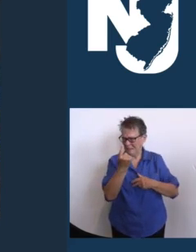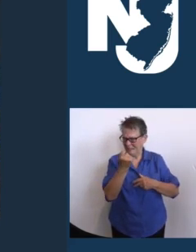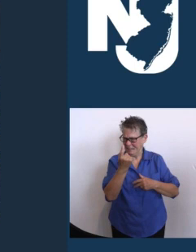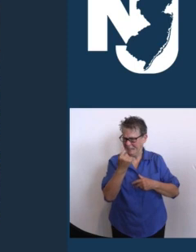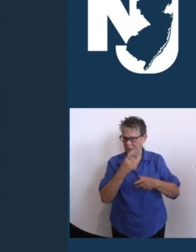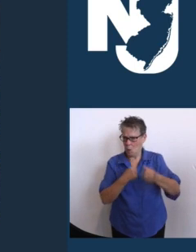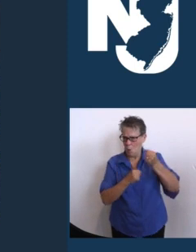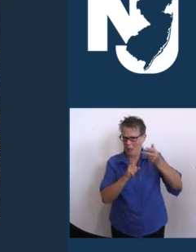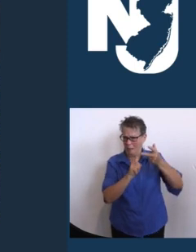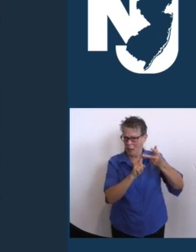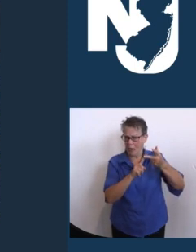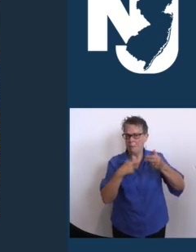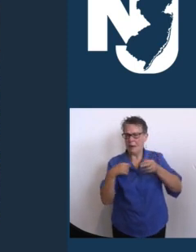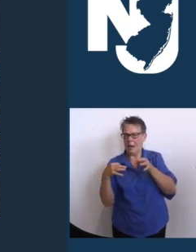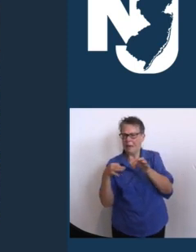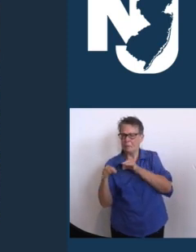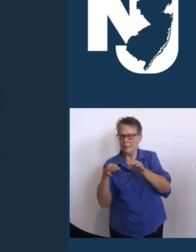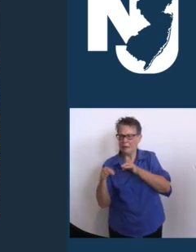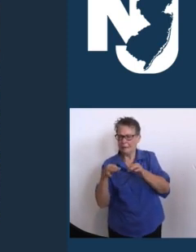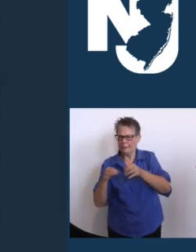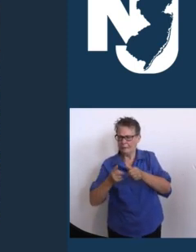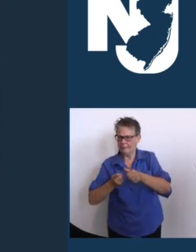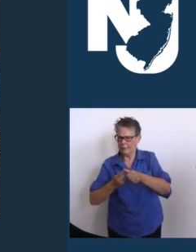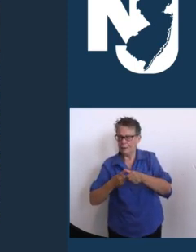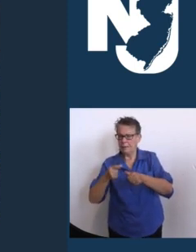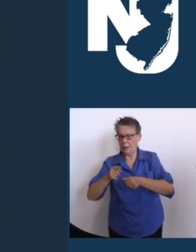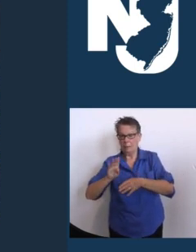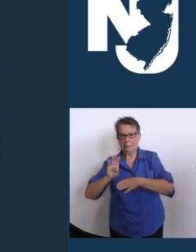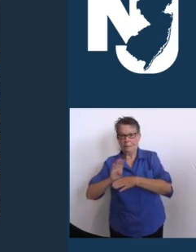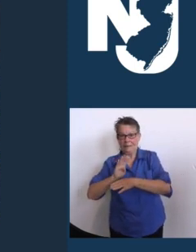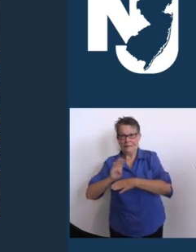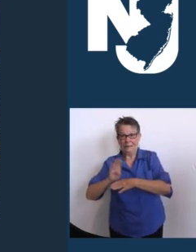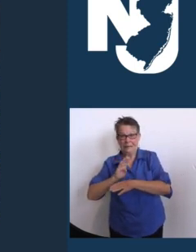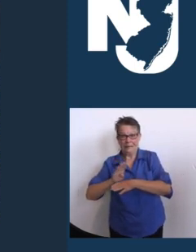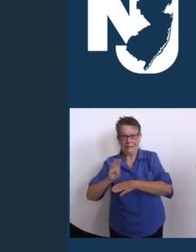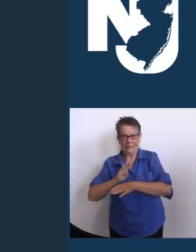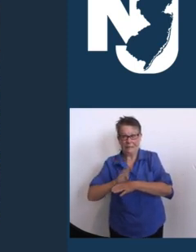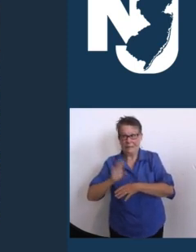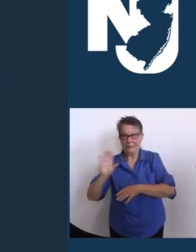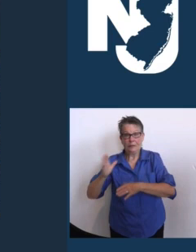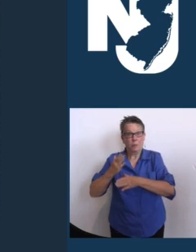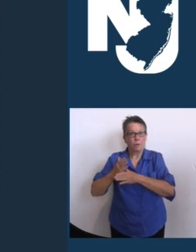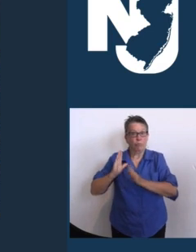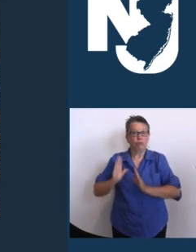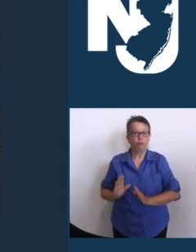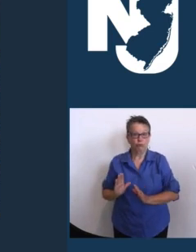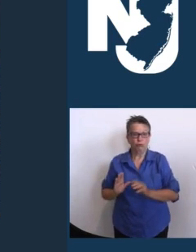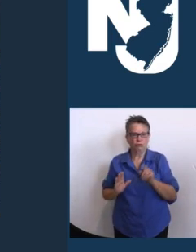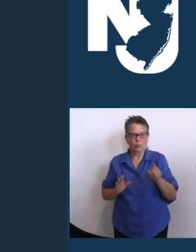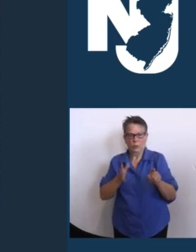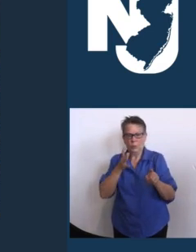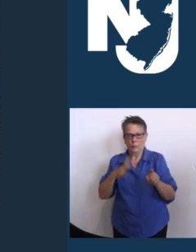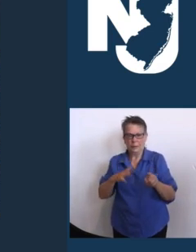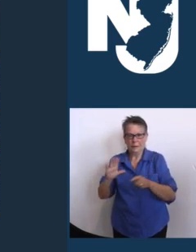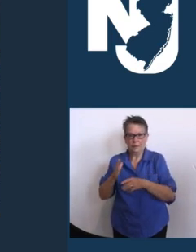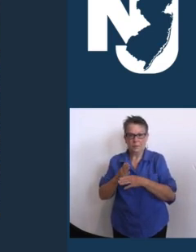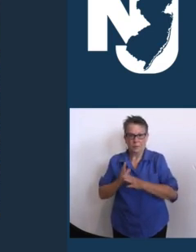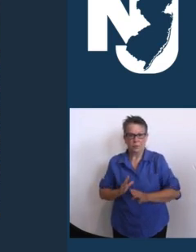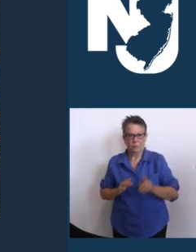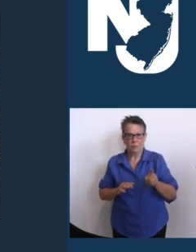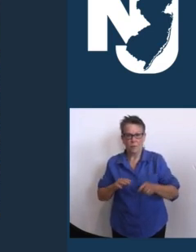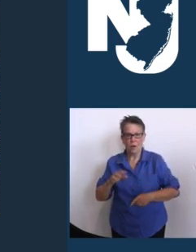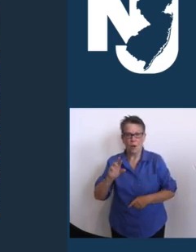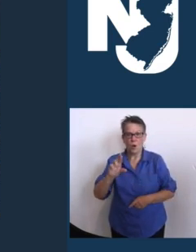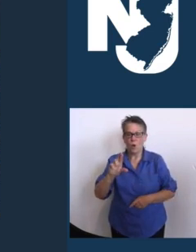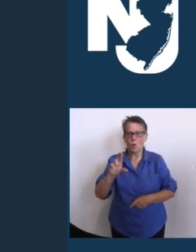and the business partner he left behind. This is Roz Feldman Tymon on